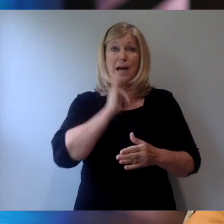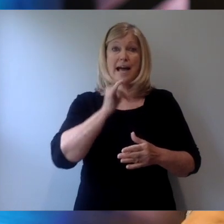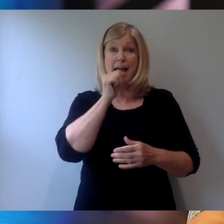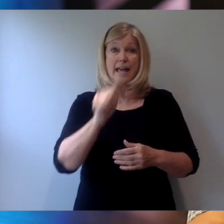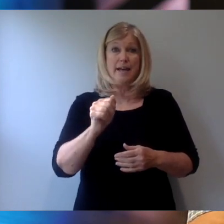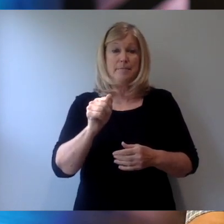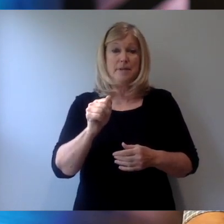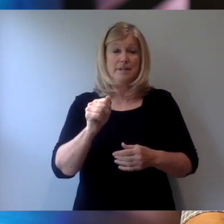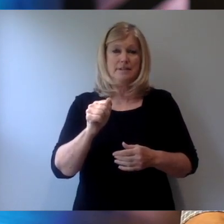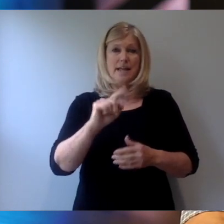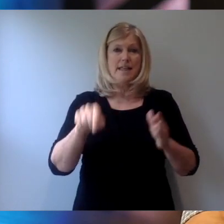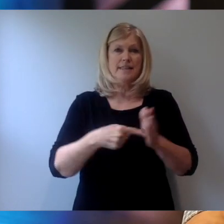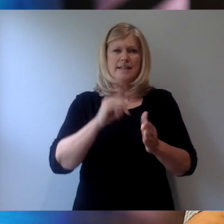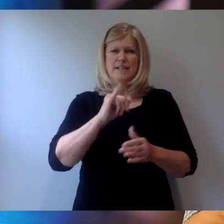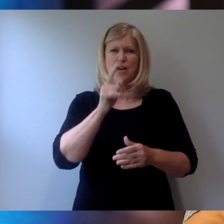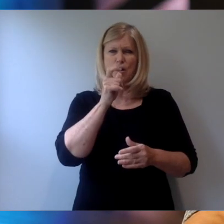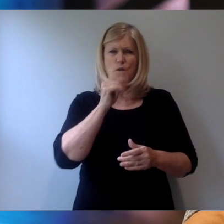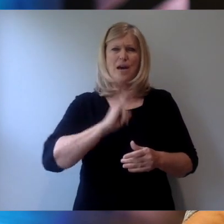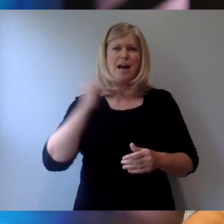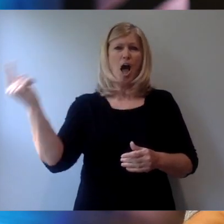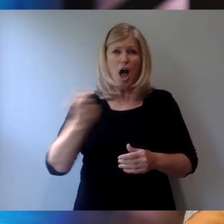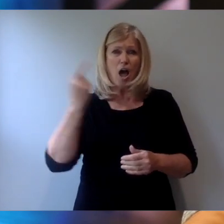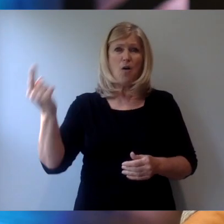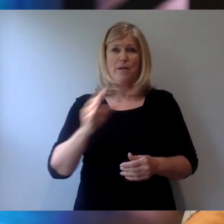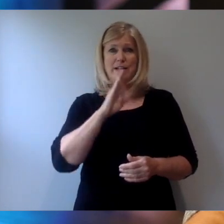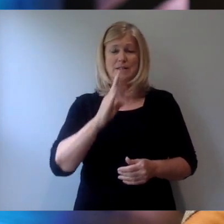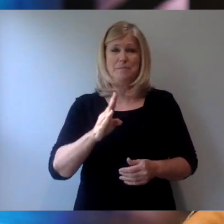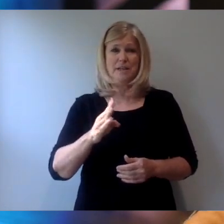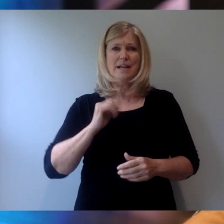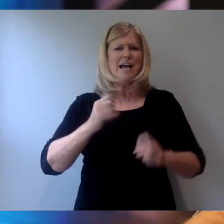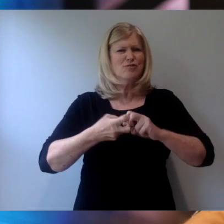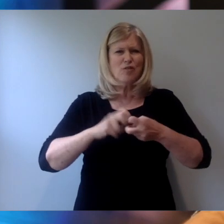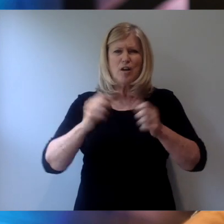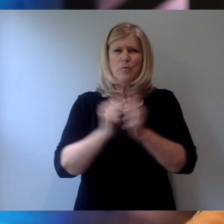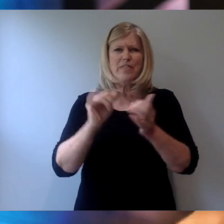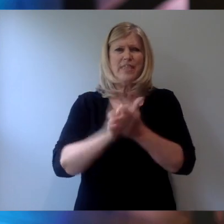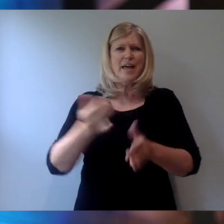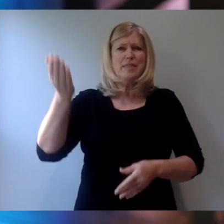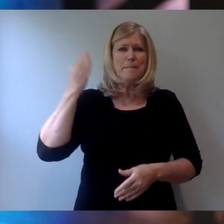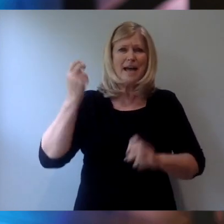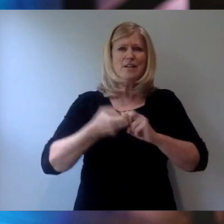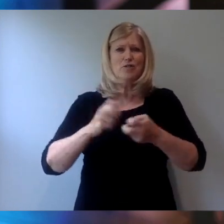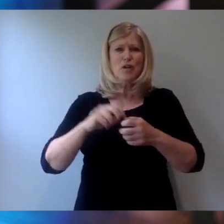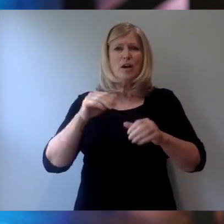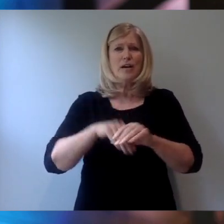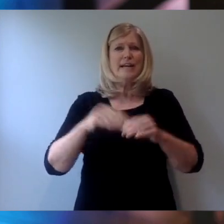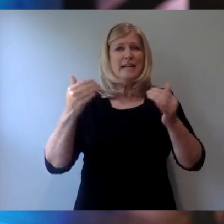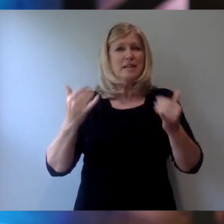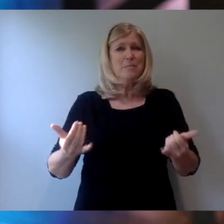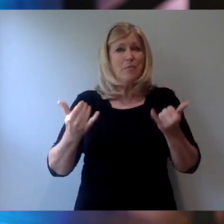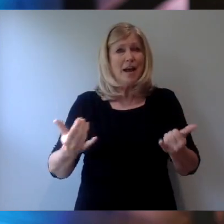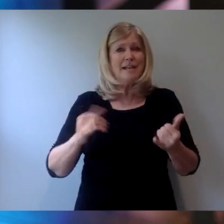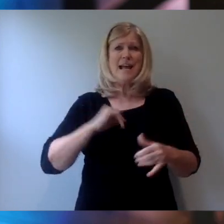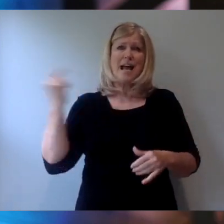And this is who I'm always going to be. I struggled with that in the past. I'm struggling with this in the present. So I'm always going to